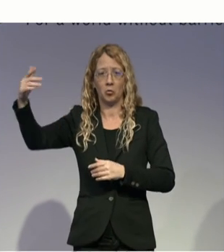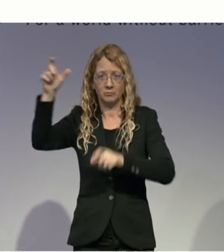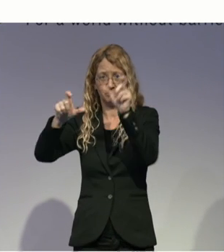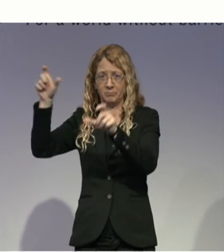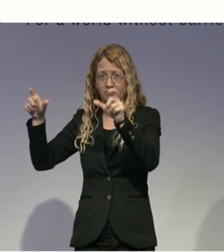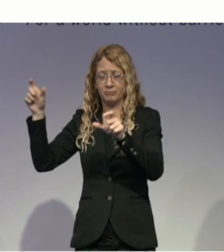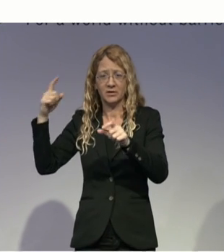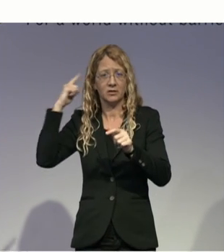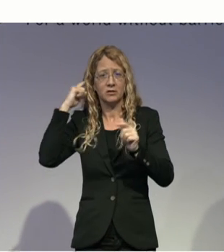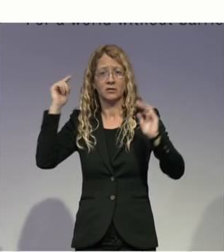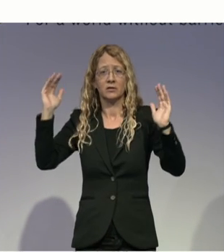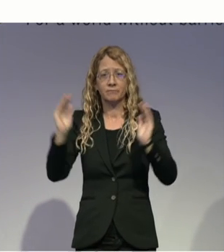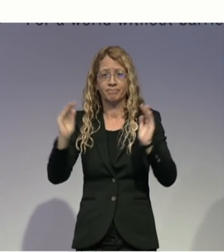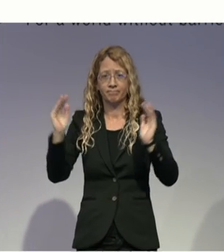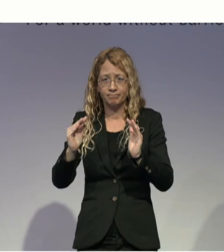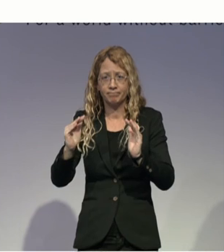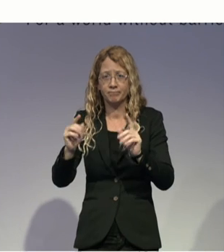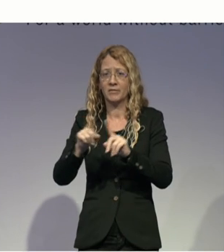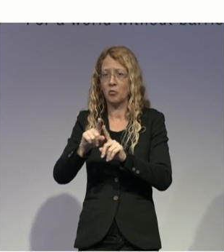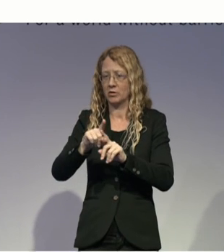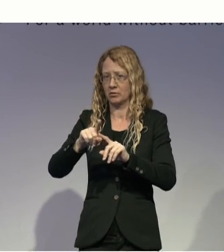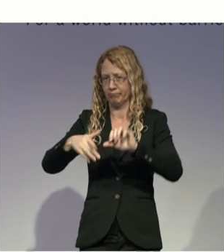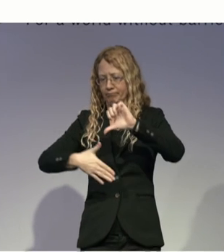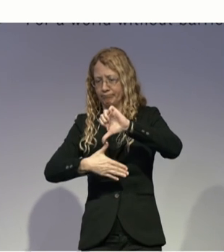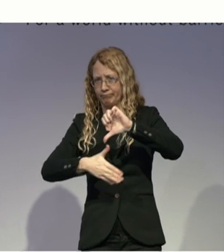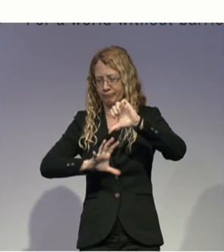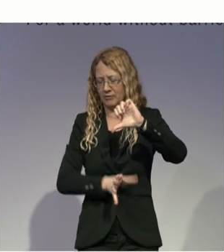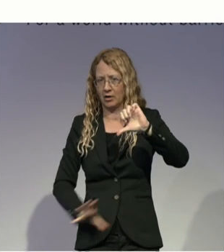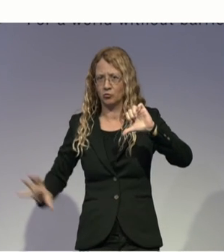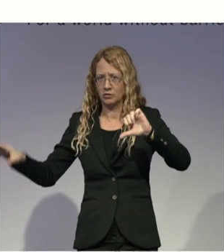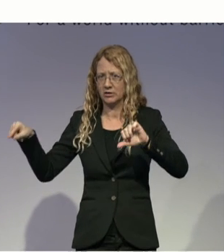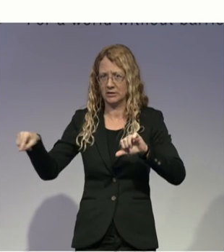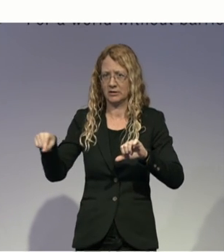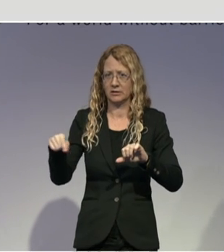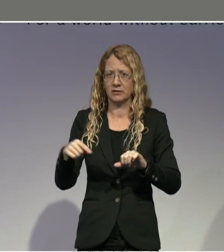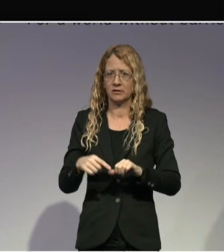for the 624 million. Less than 10% reach developing countries.